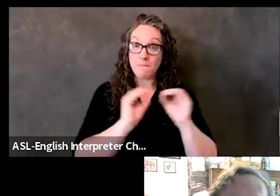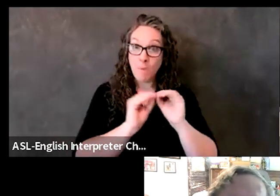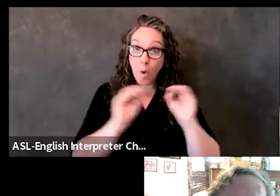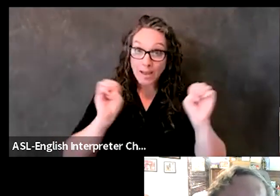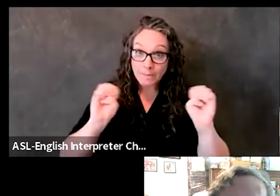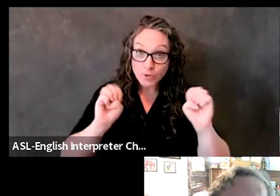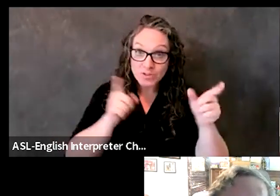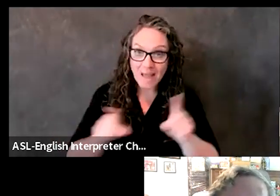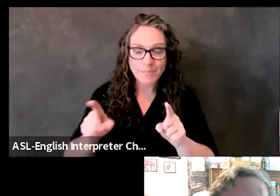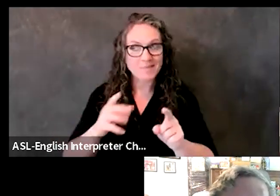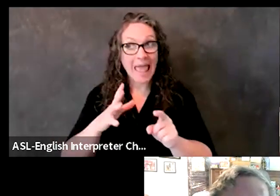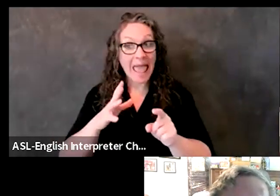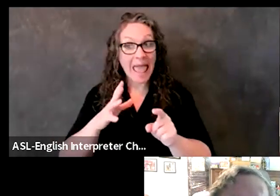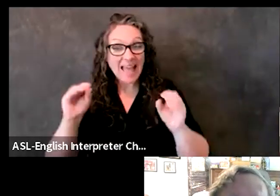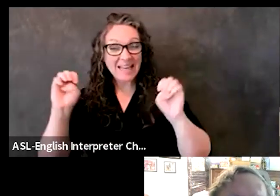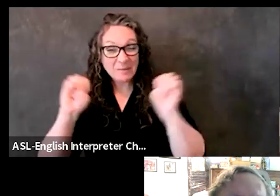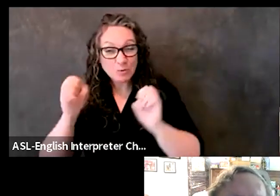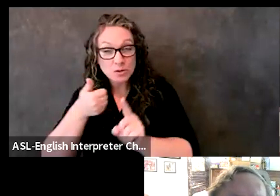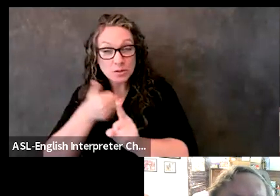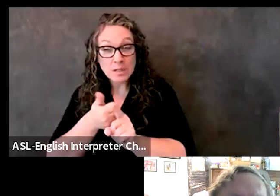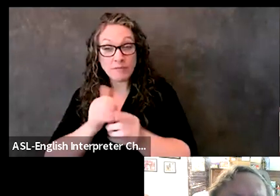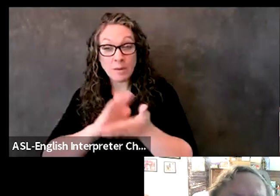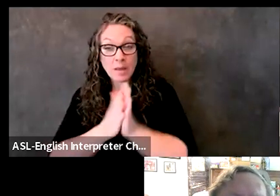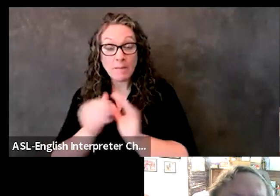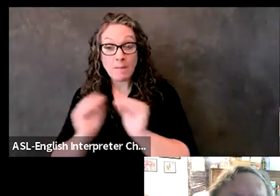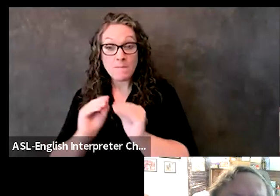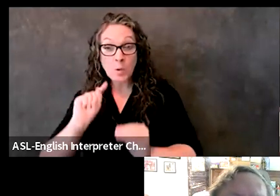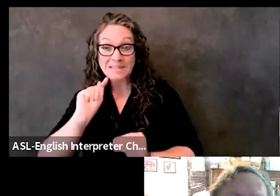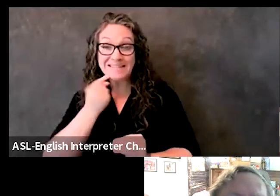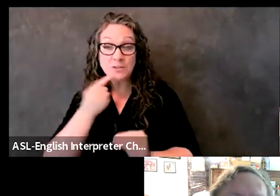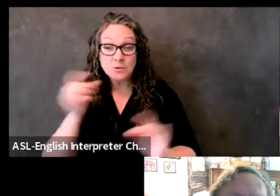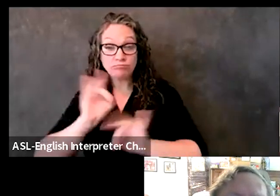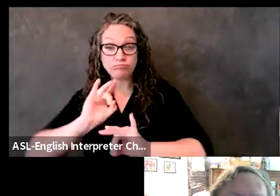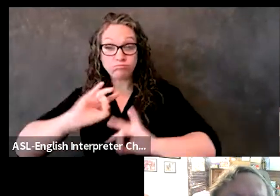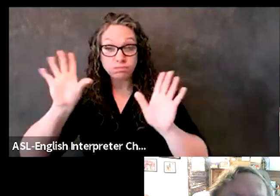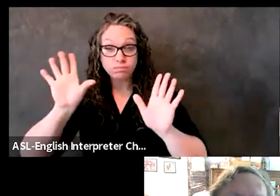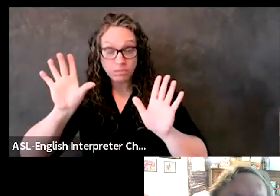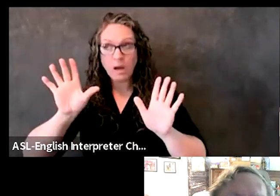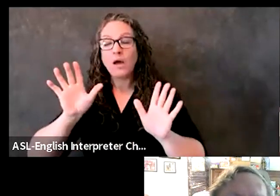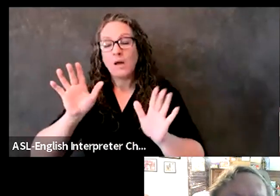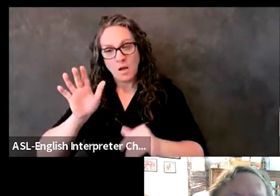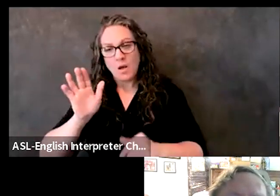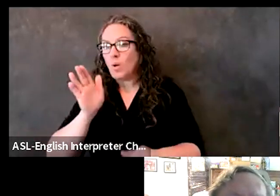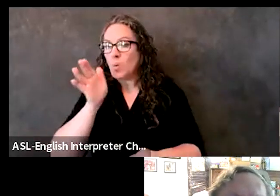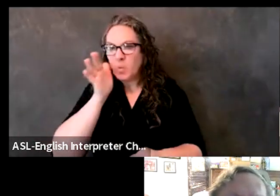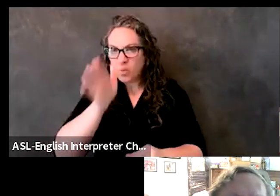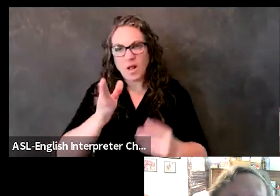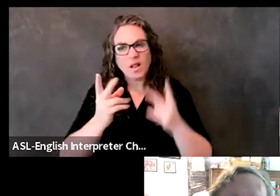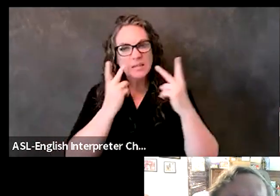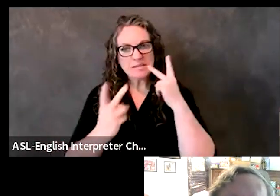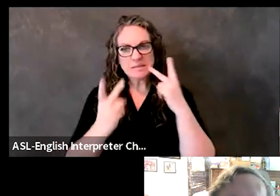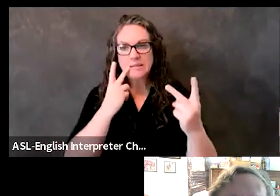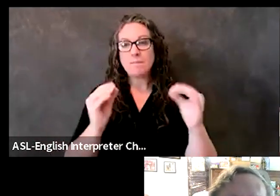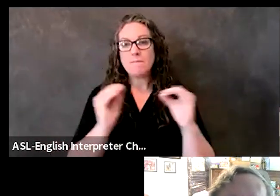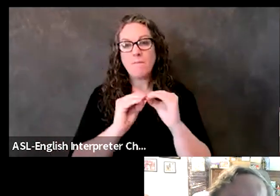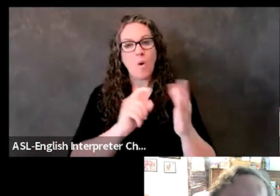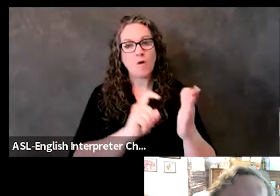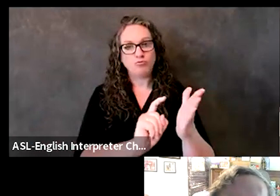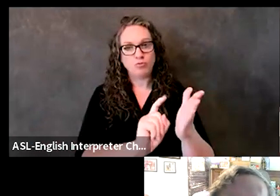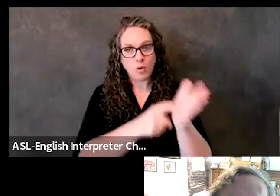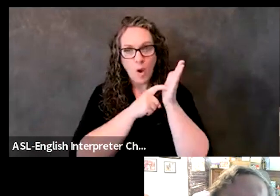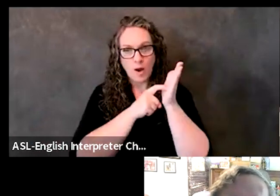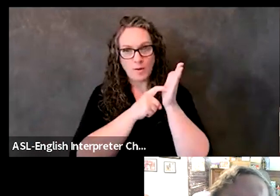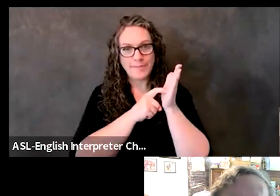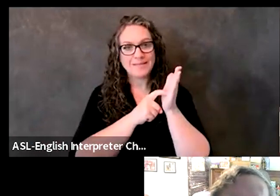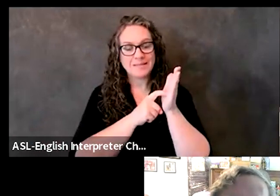of those disasters, I think you're going to see more mandatory requirements, perhaps